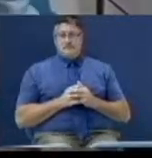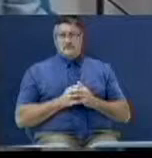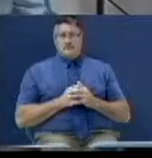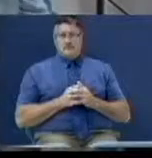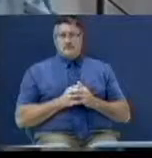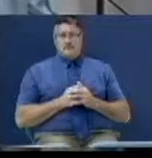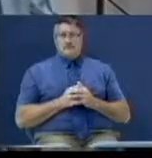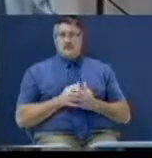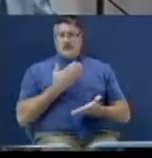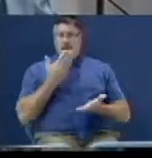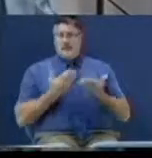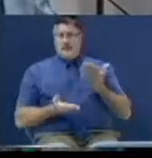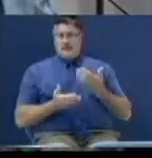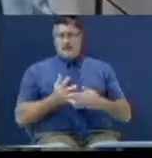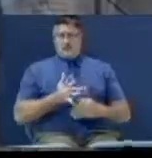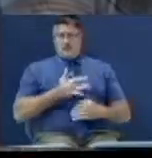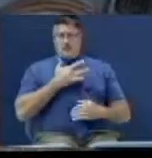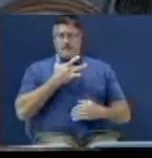you might be discouraged